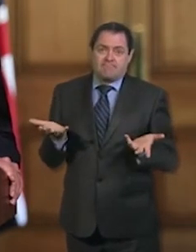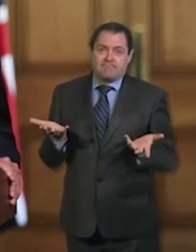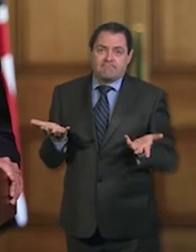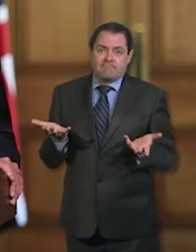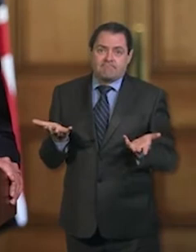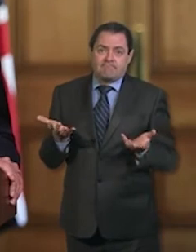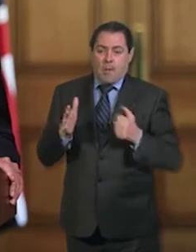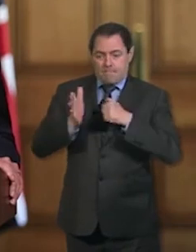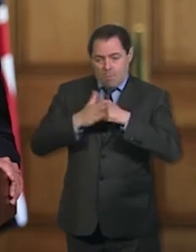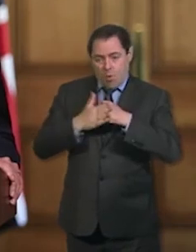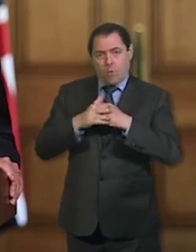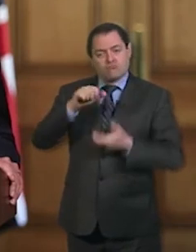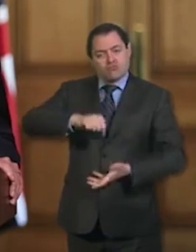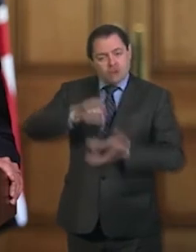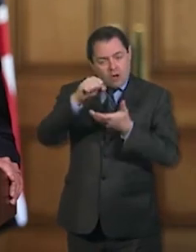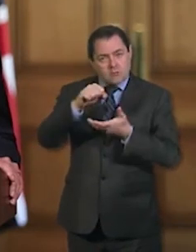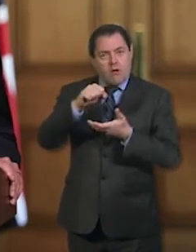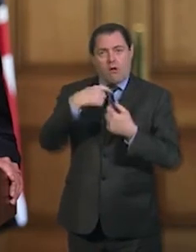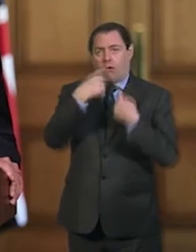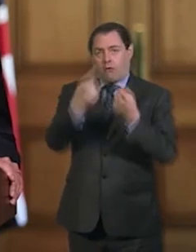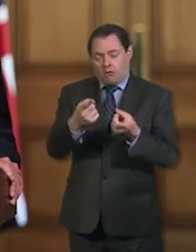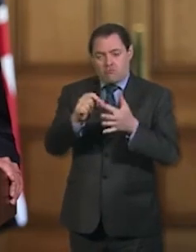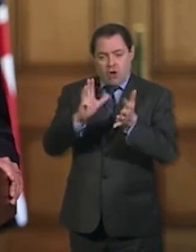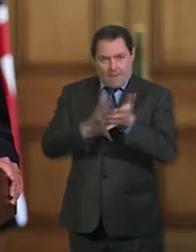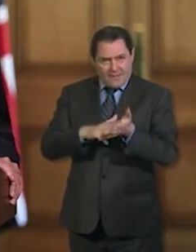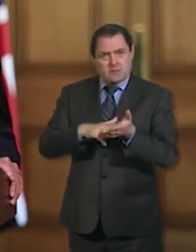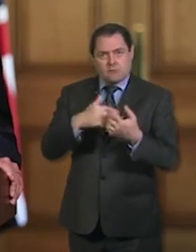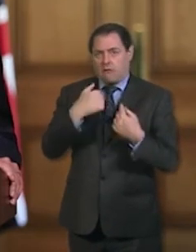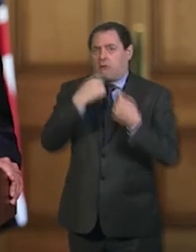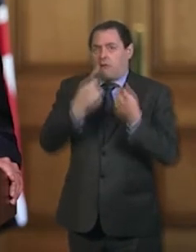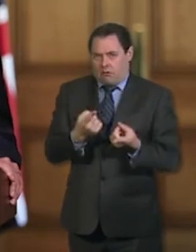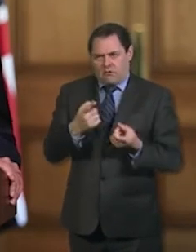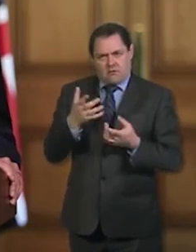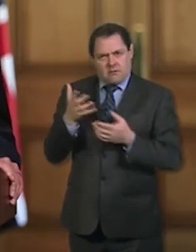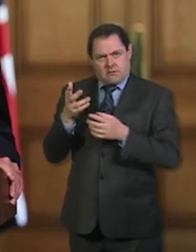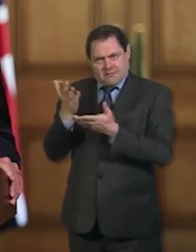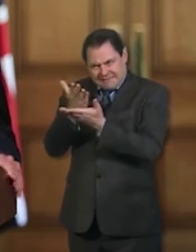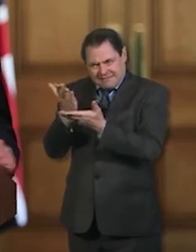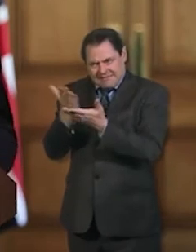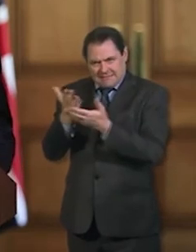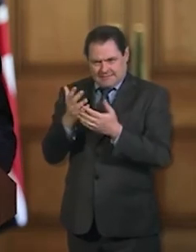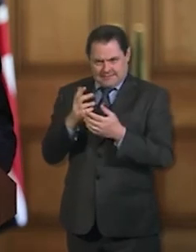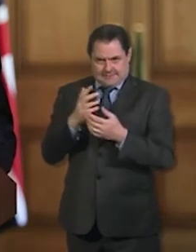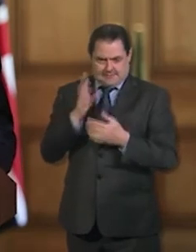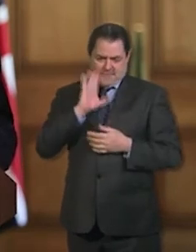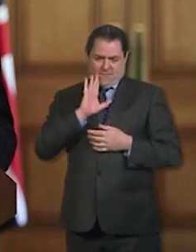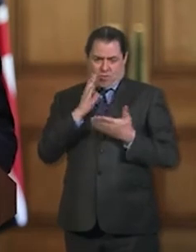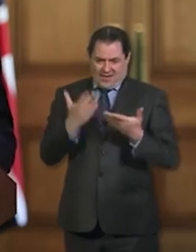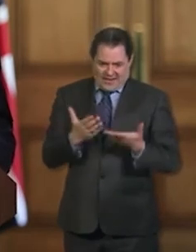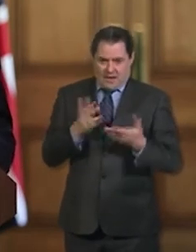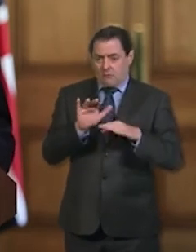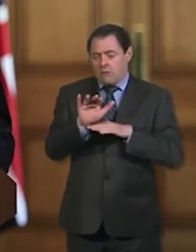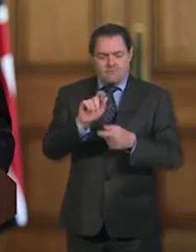Prime Minister, who have been working so hard on getting this right in the weeks and months to come. It's an